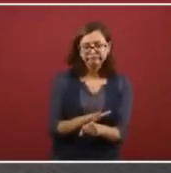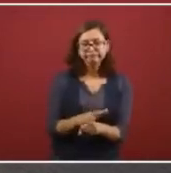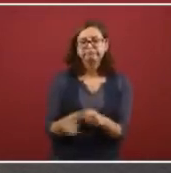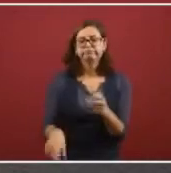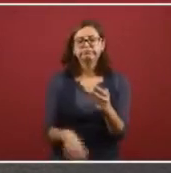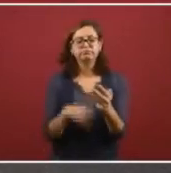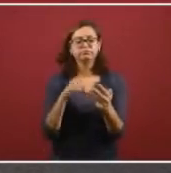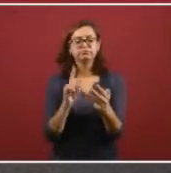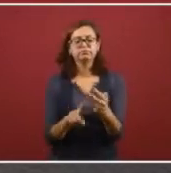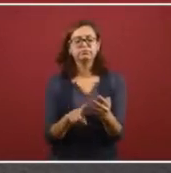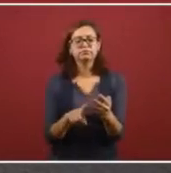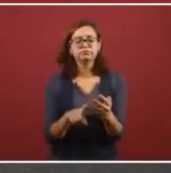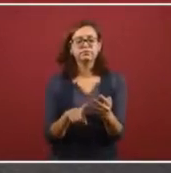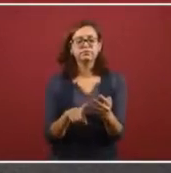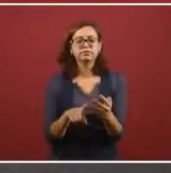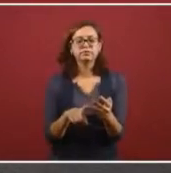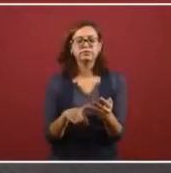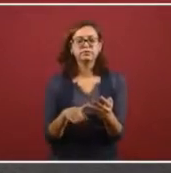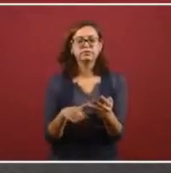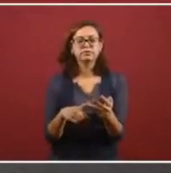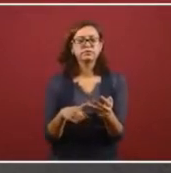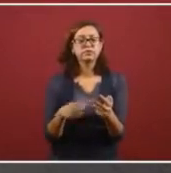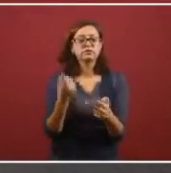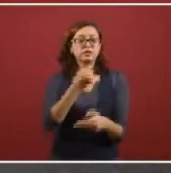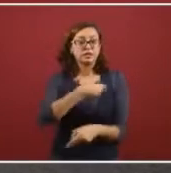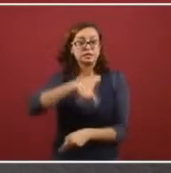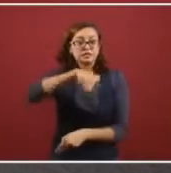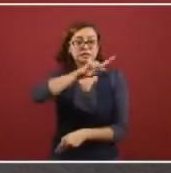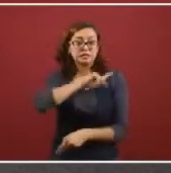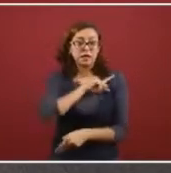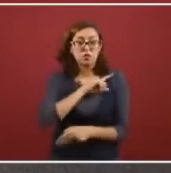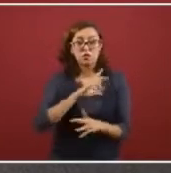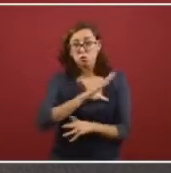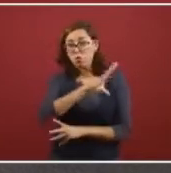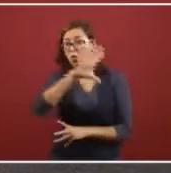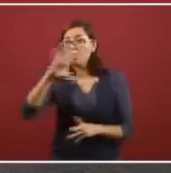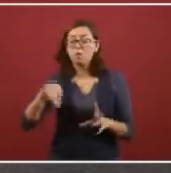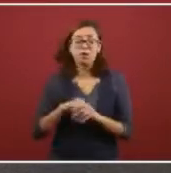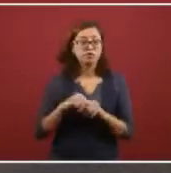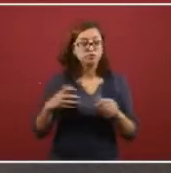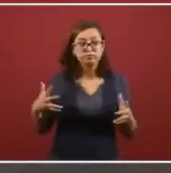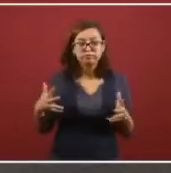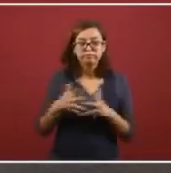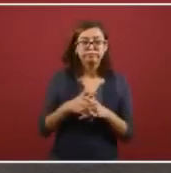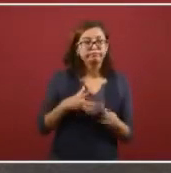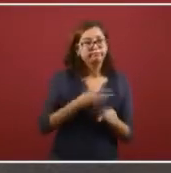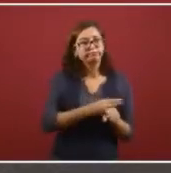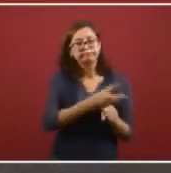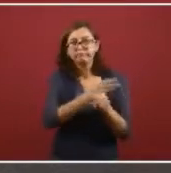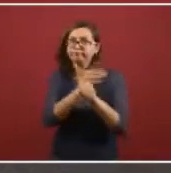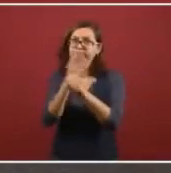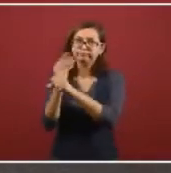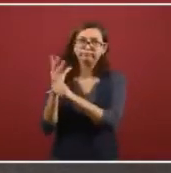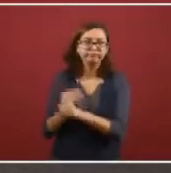and that we better the infrastructure for health.